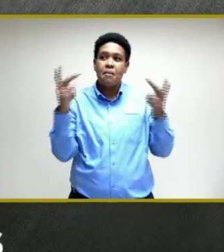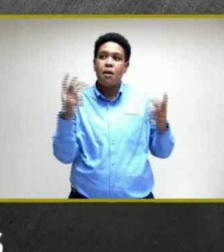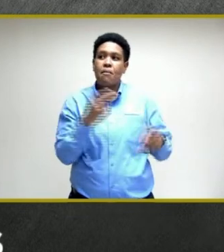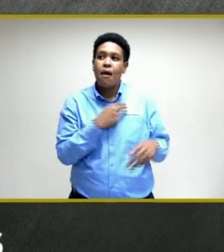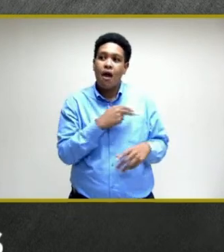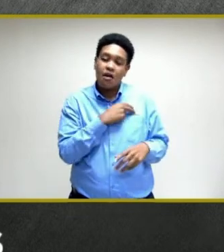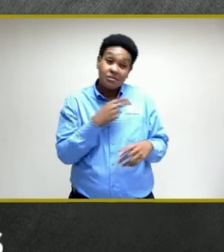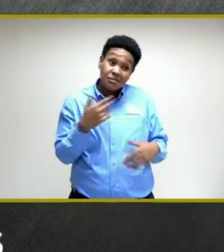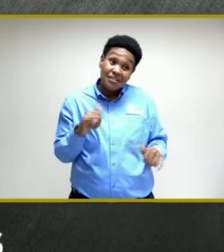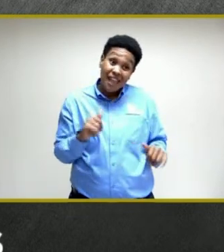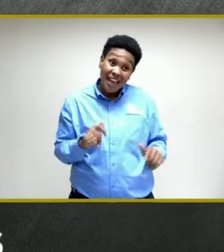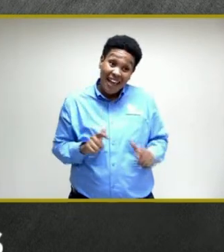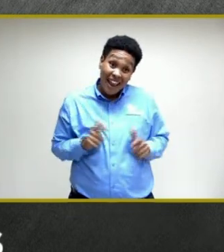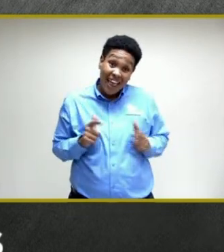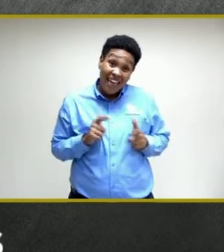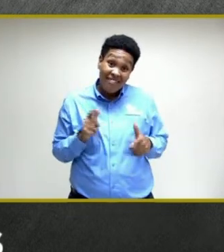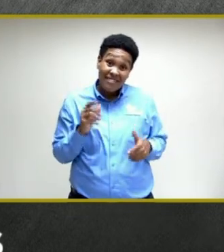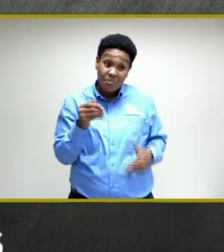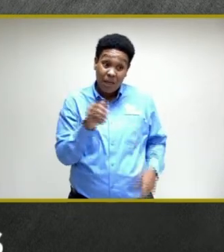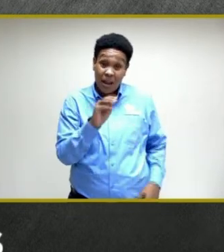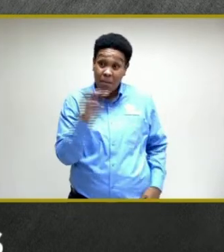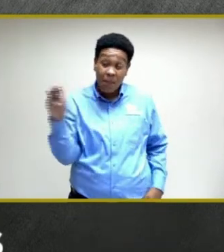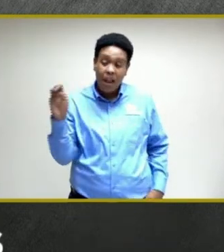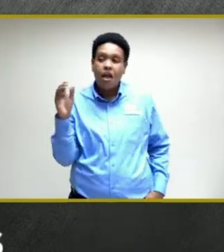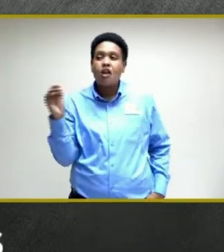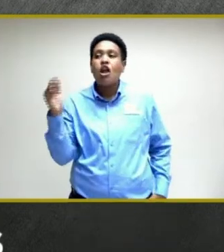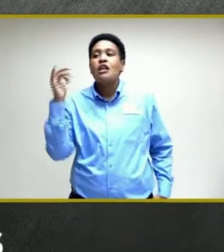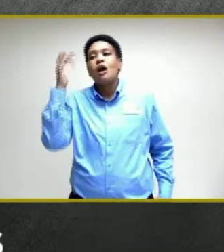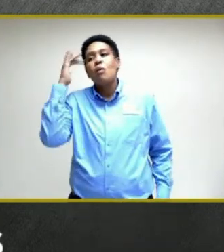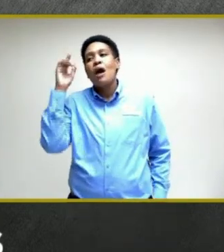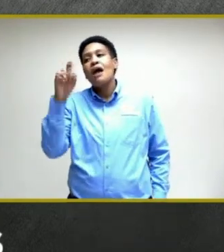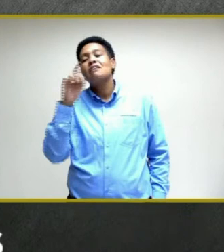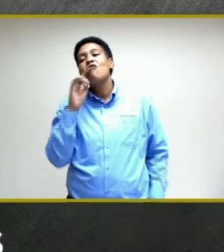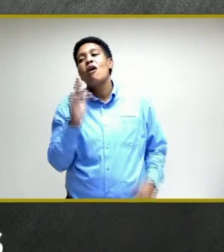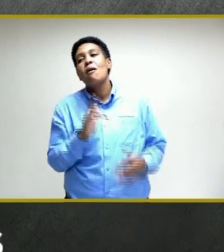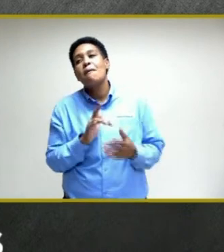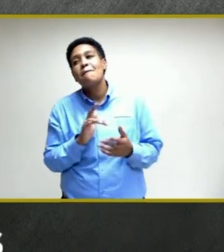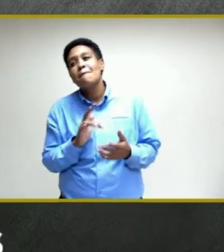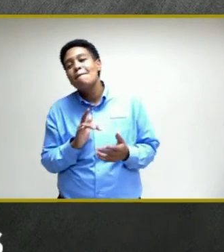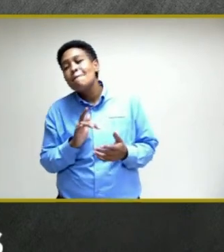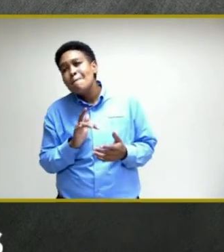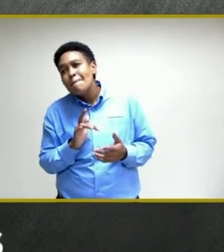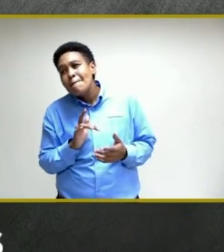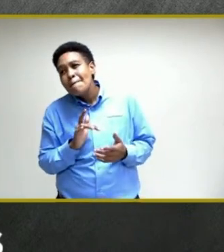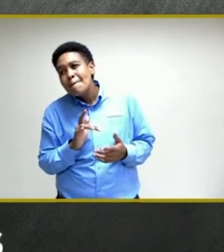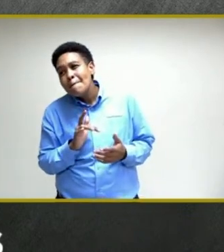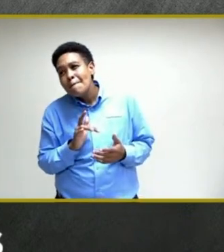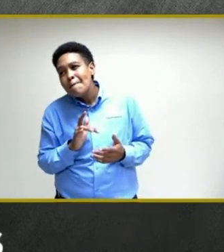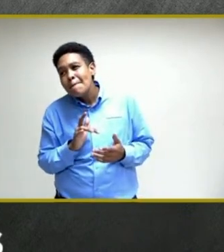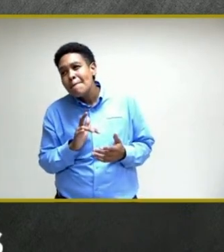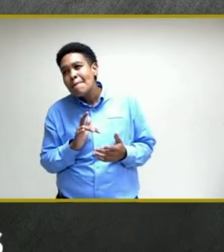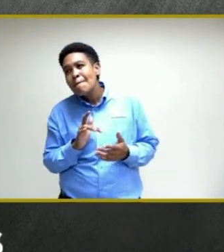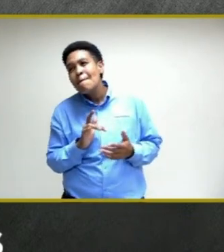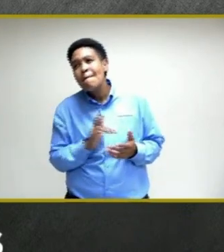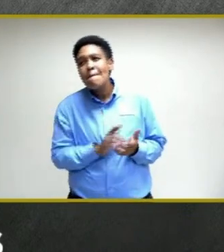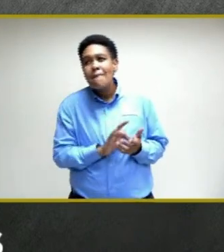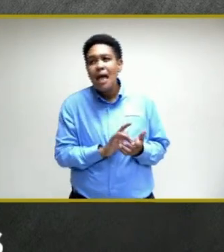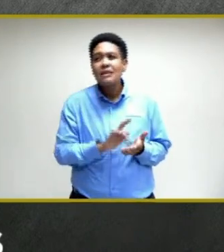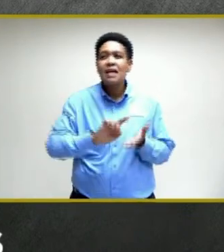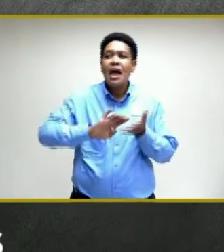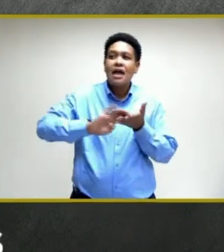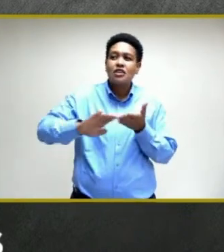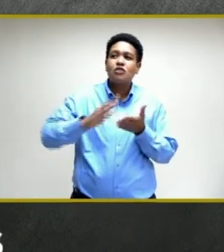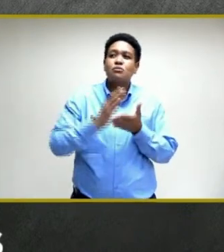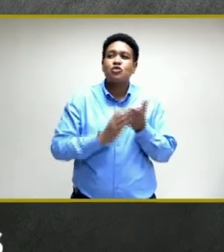and that is why they're asking for meds, they're asking for exemption on certain medication.